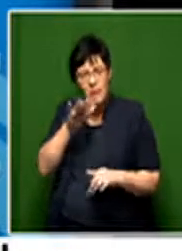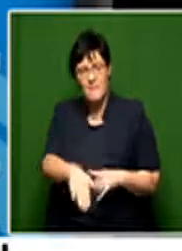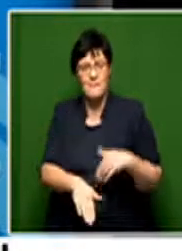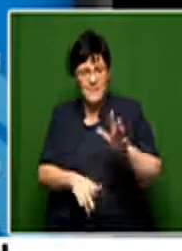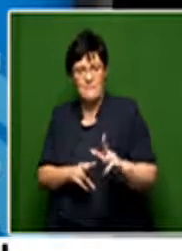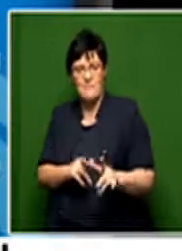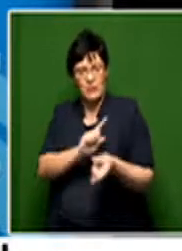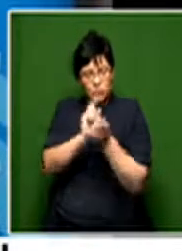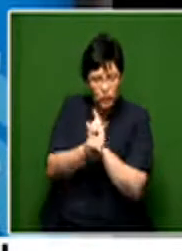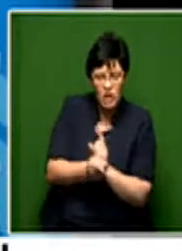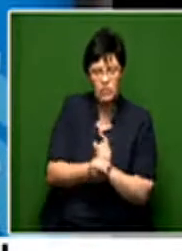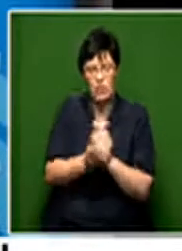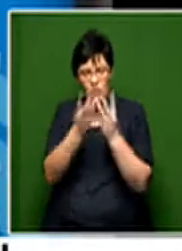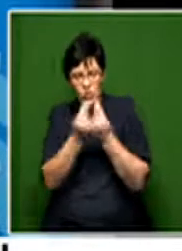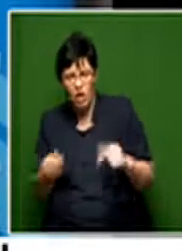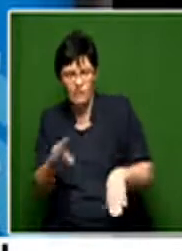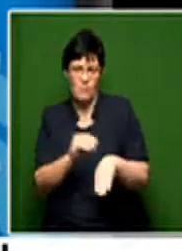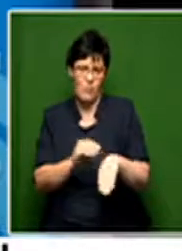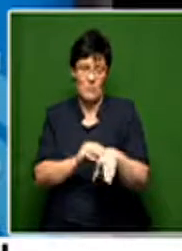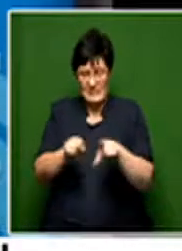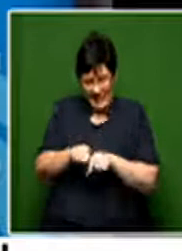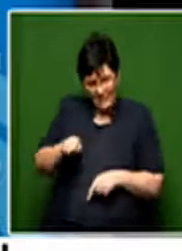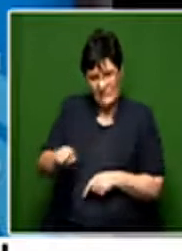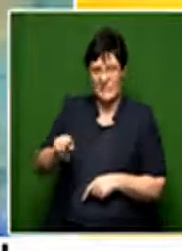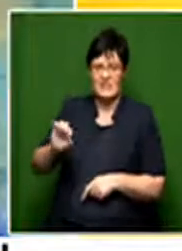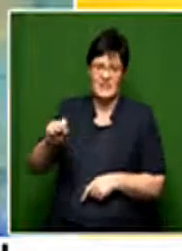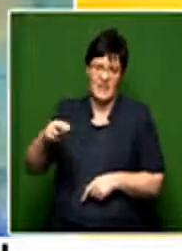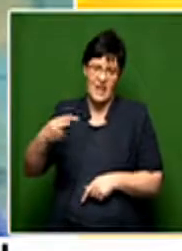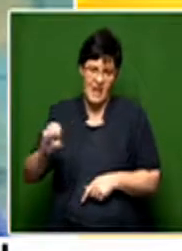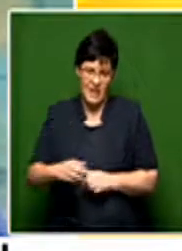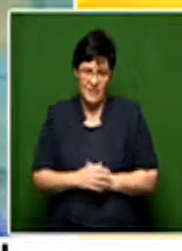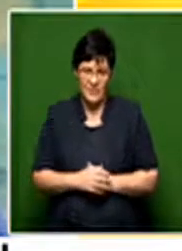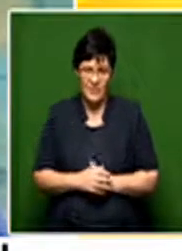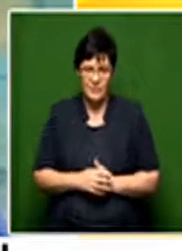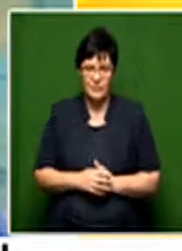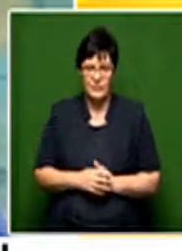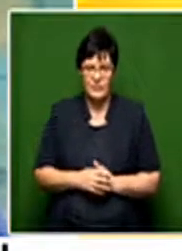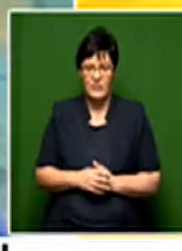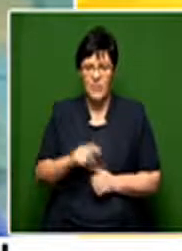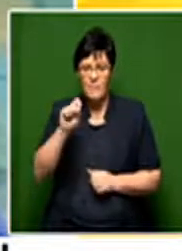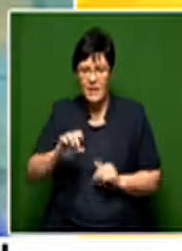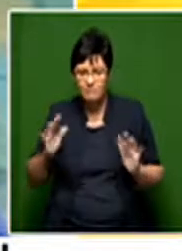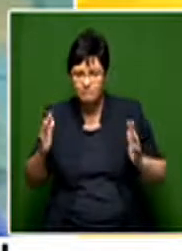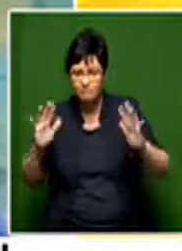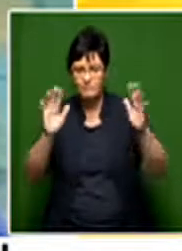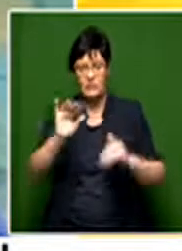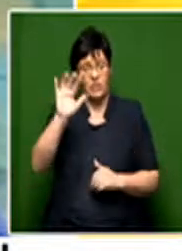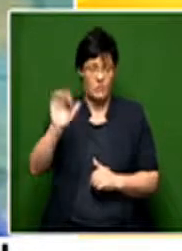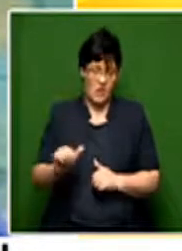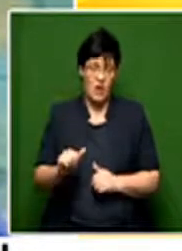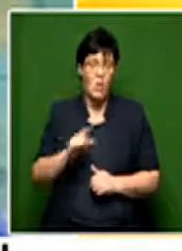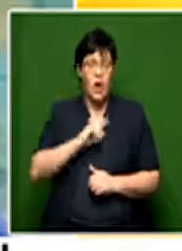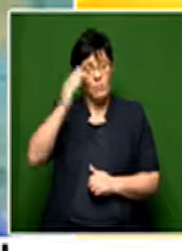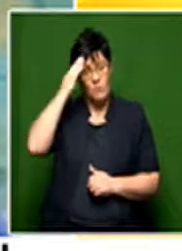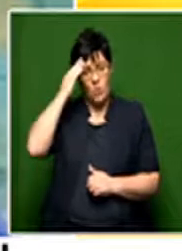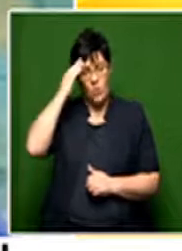to resolve cases like Zile 1. Which is very important. And I must, I mean, we must commend South Africa to a certain extent, because